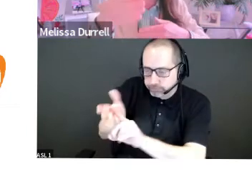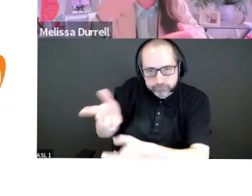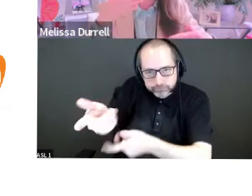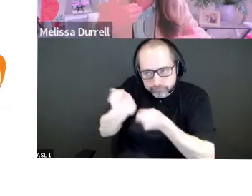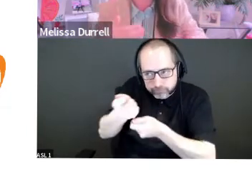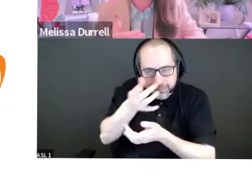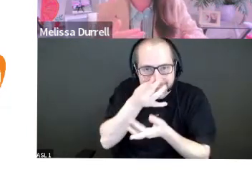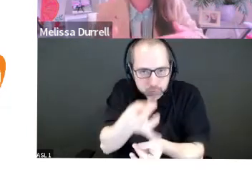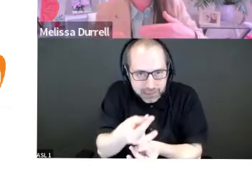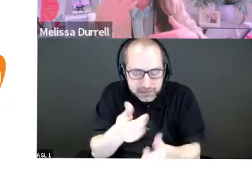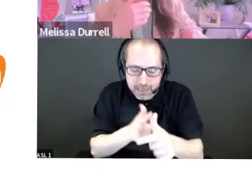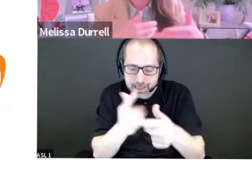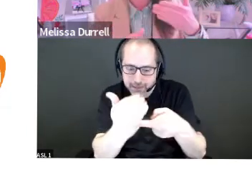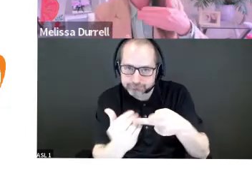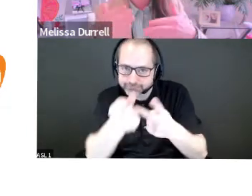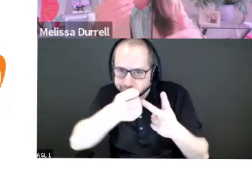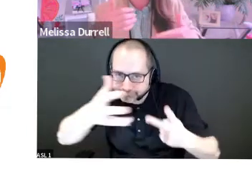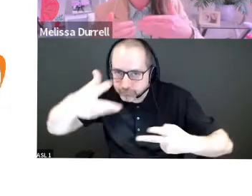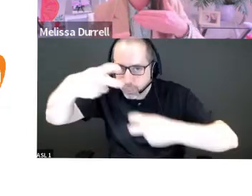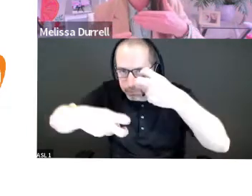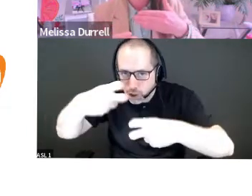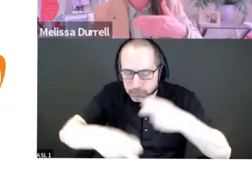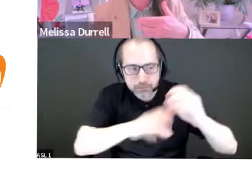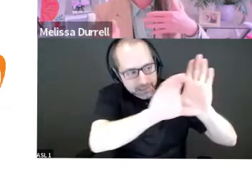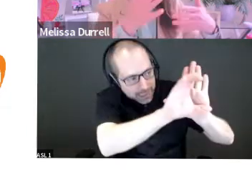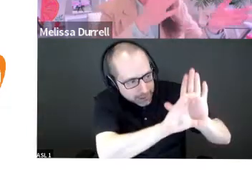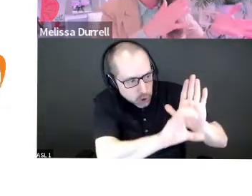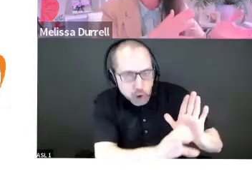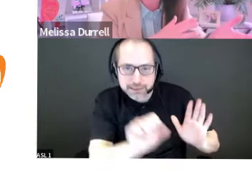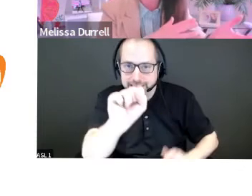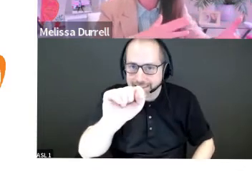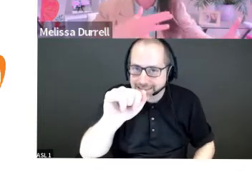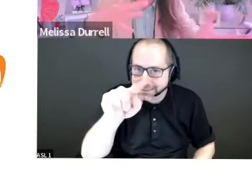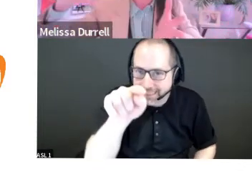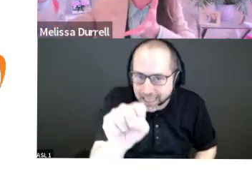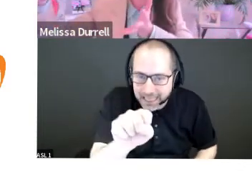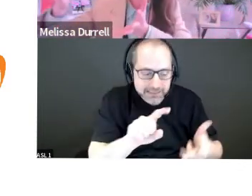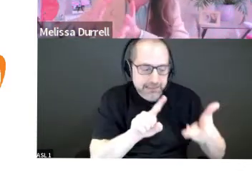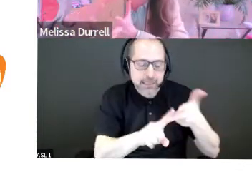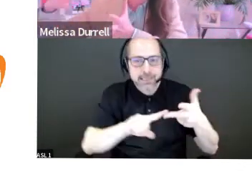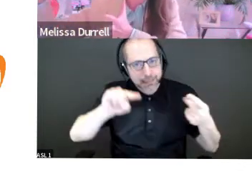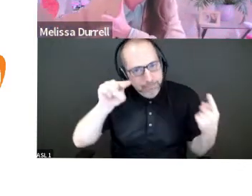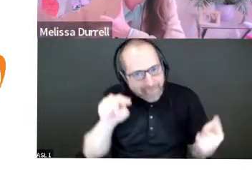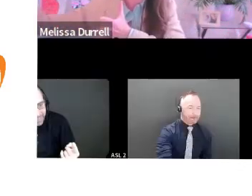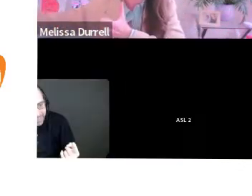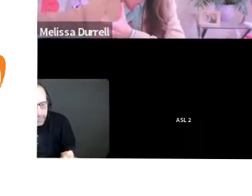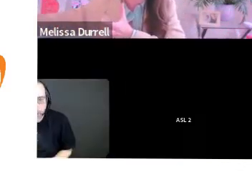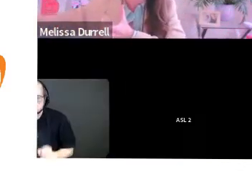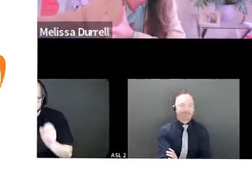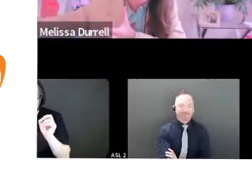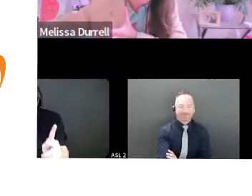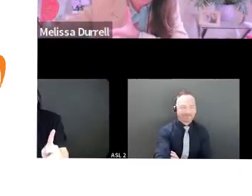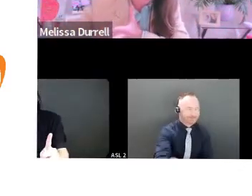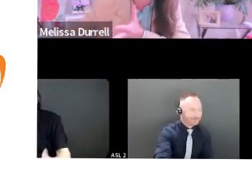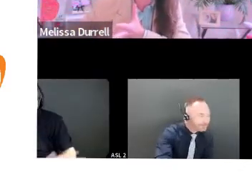in, then we move into the problem, we've got some icons and some stats, we go to our pain and the opportunity, which tells a story that